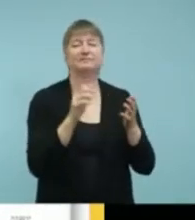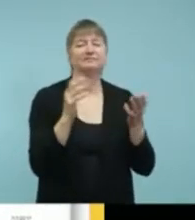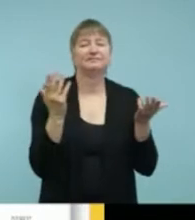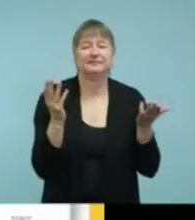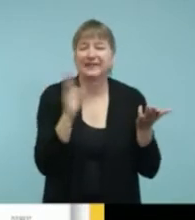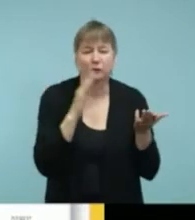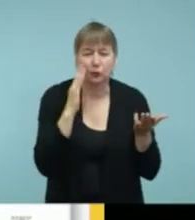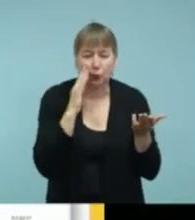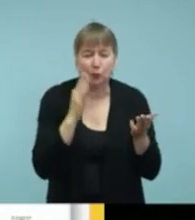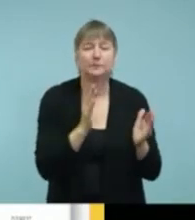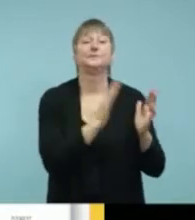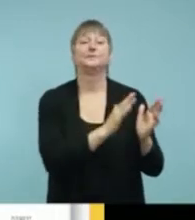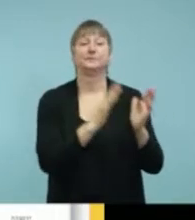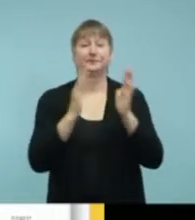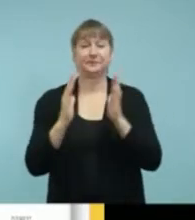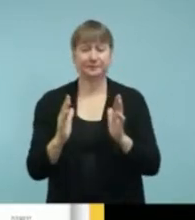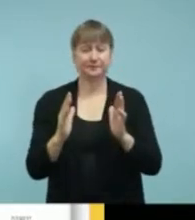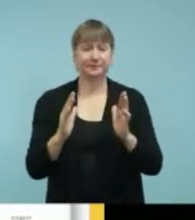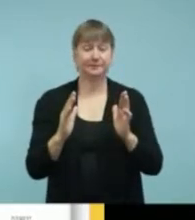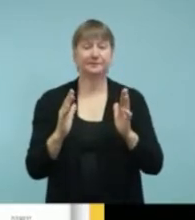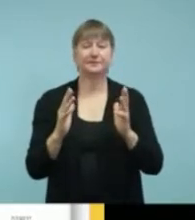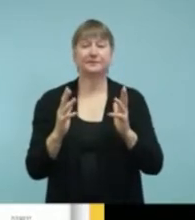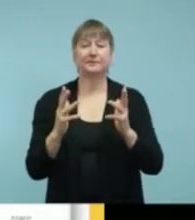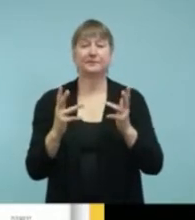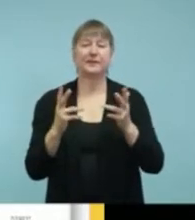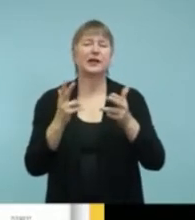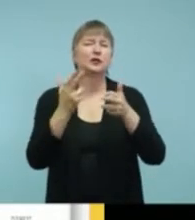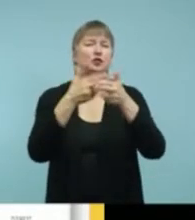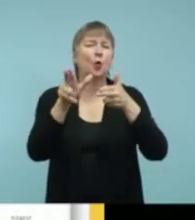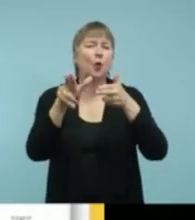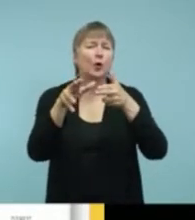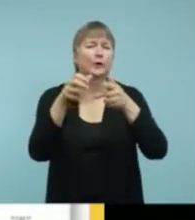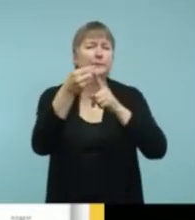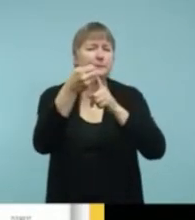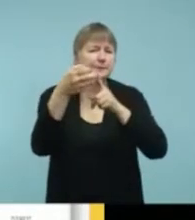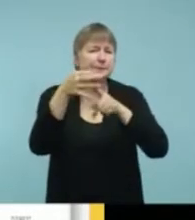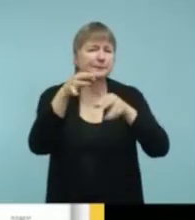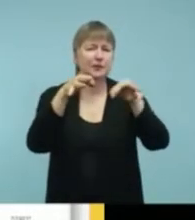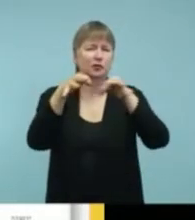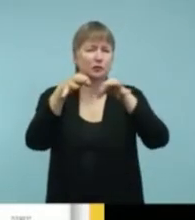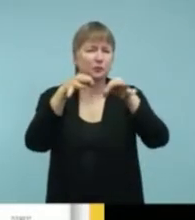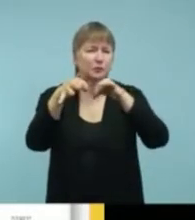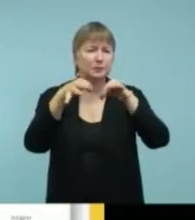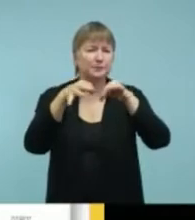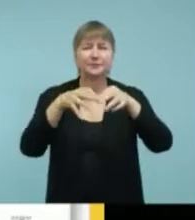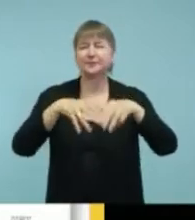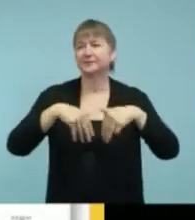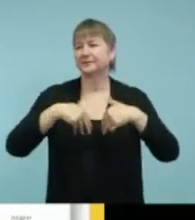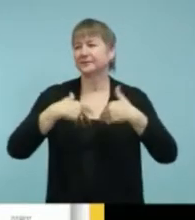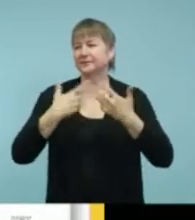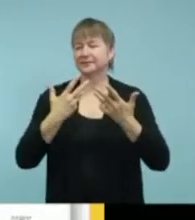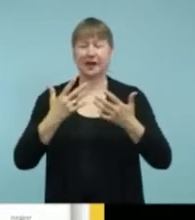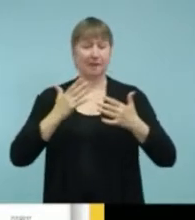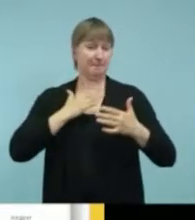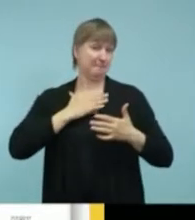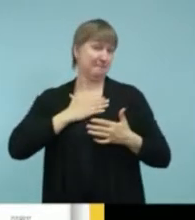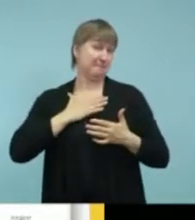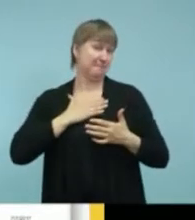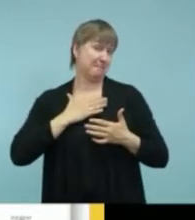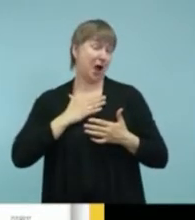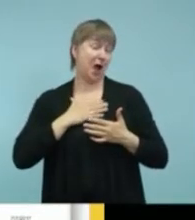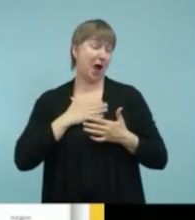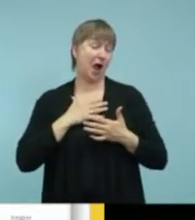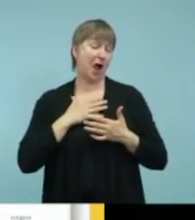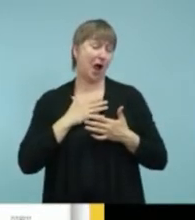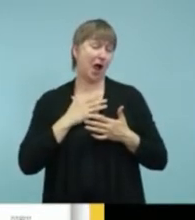The next column is the short description. So this would be kind of my review or a review that